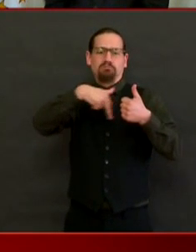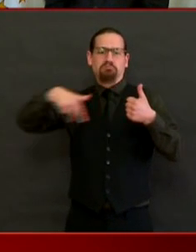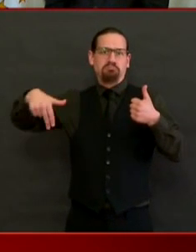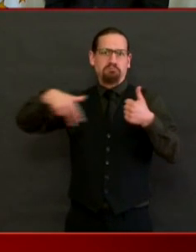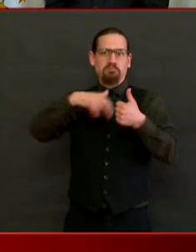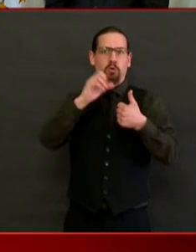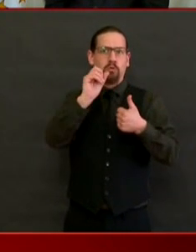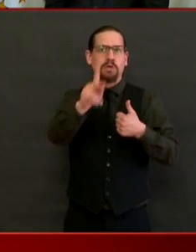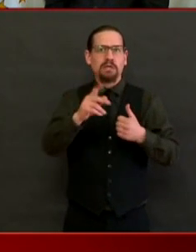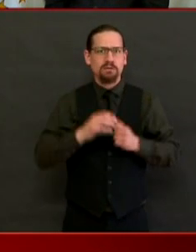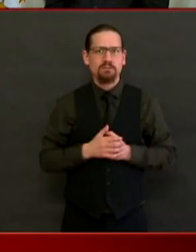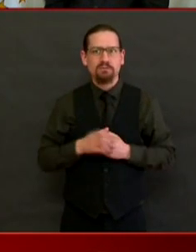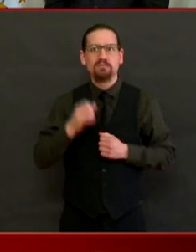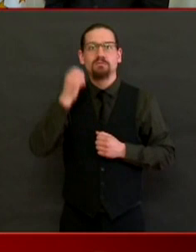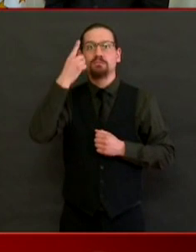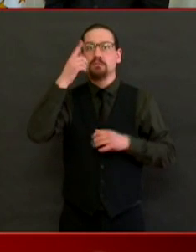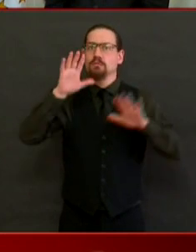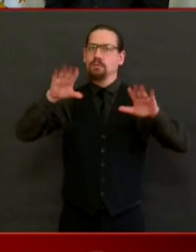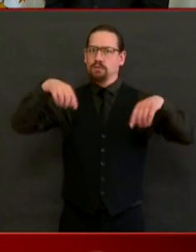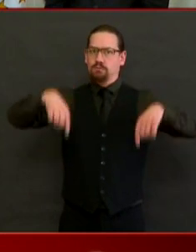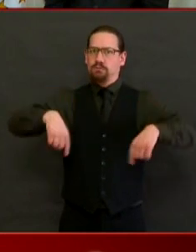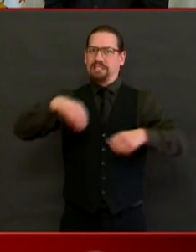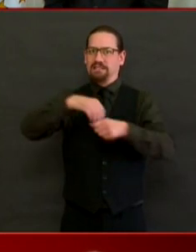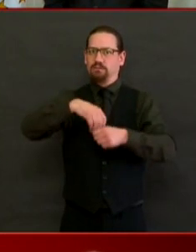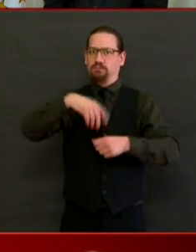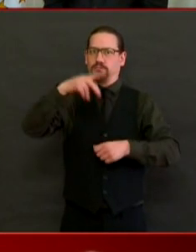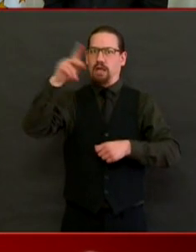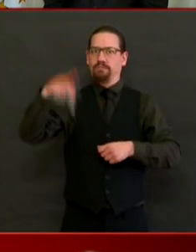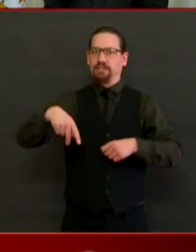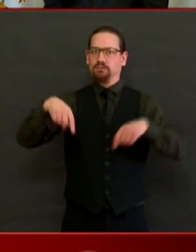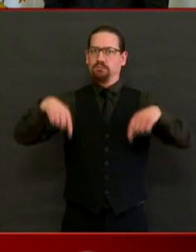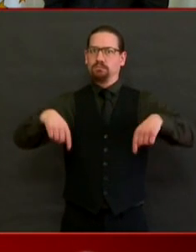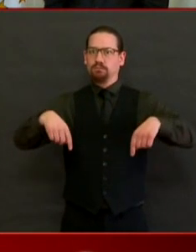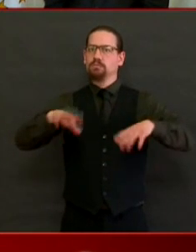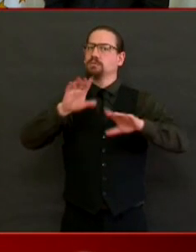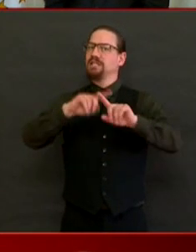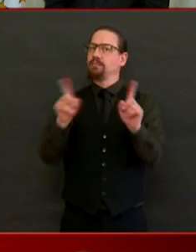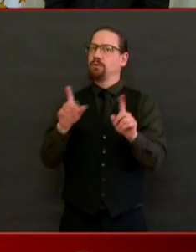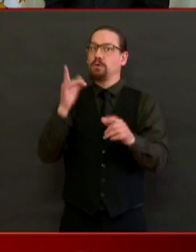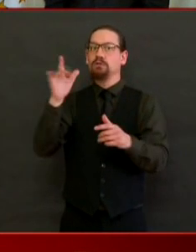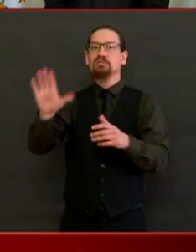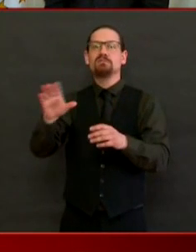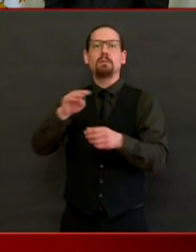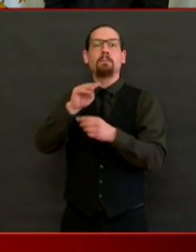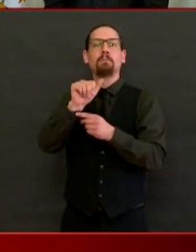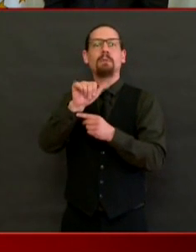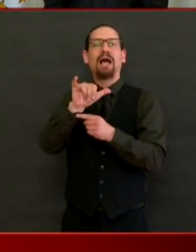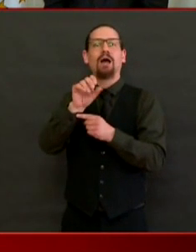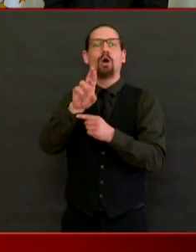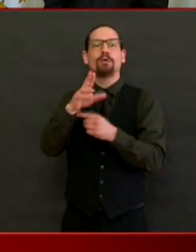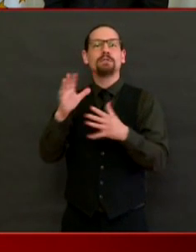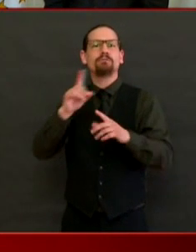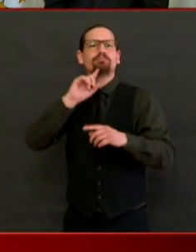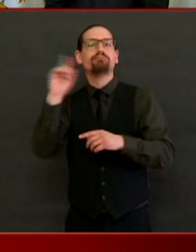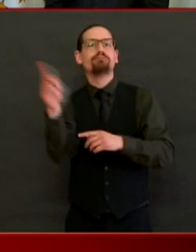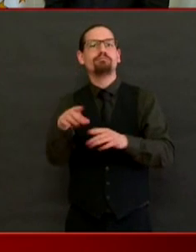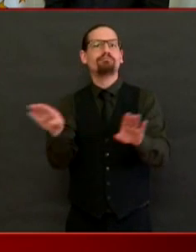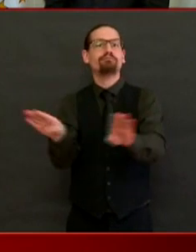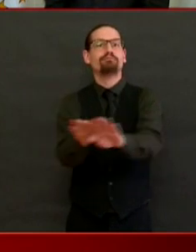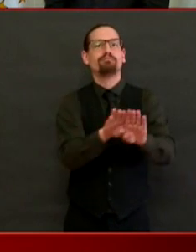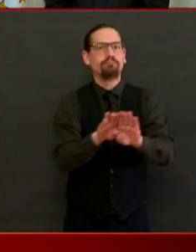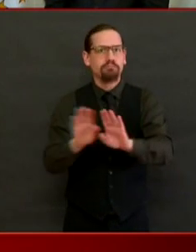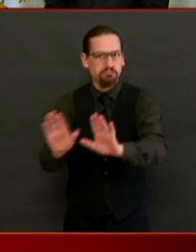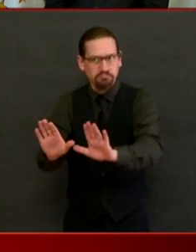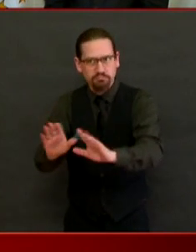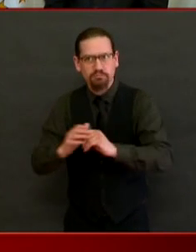But I think, you know, we have closed our parking lots because we found that when